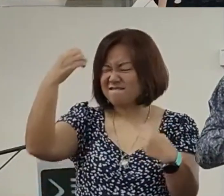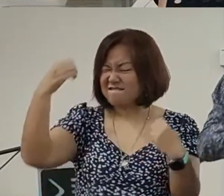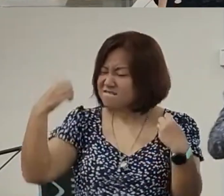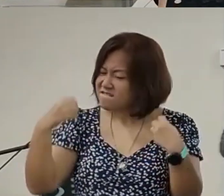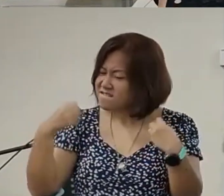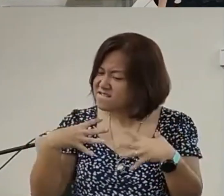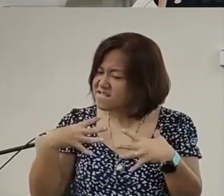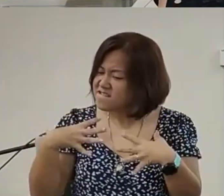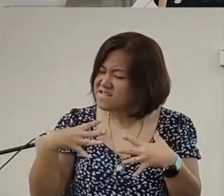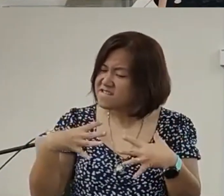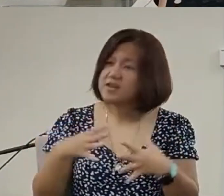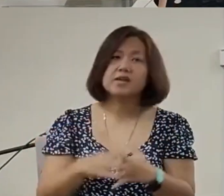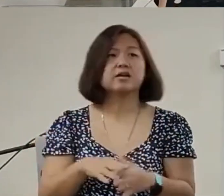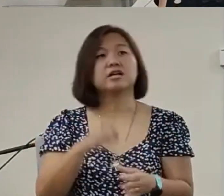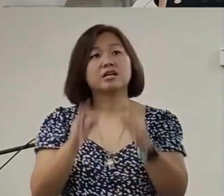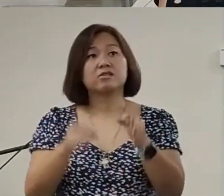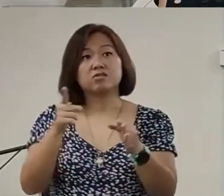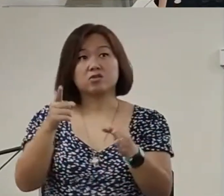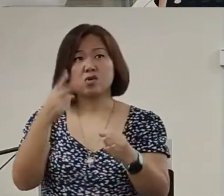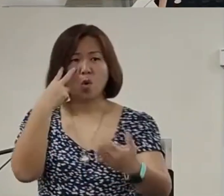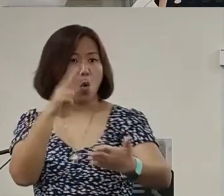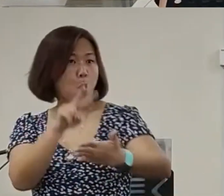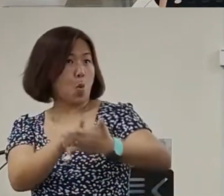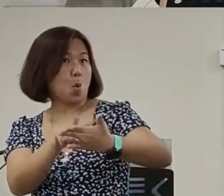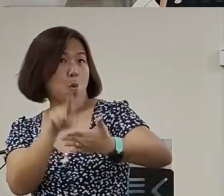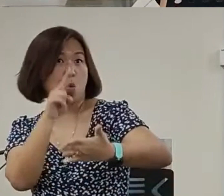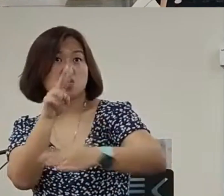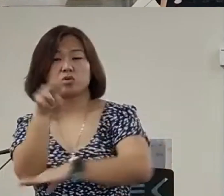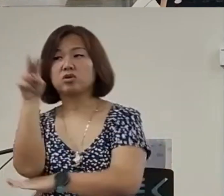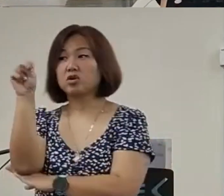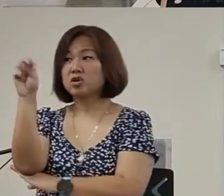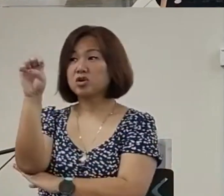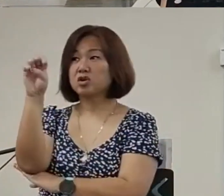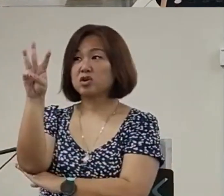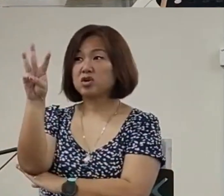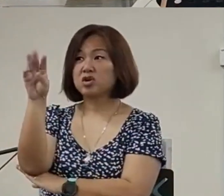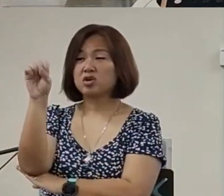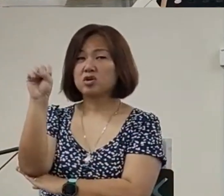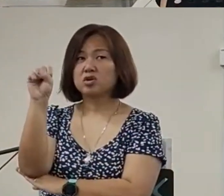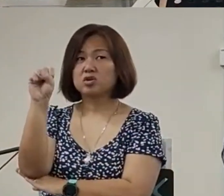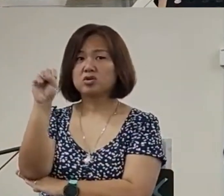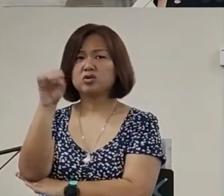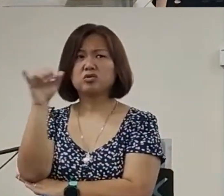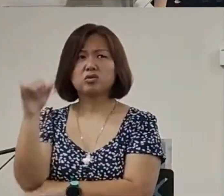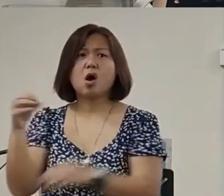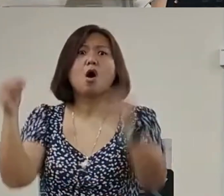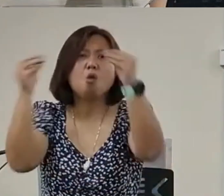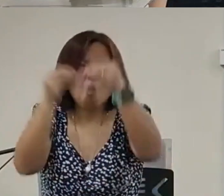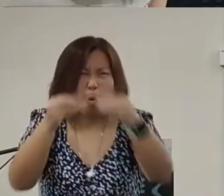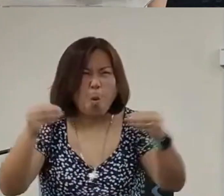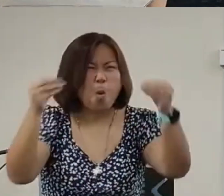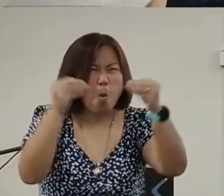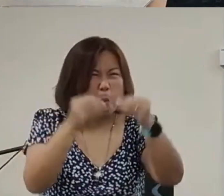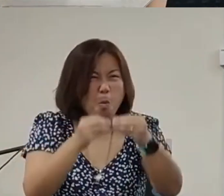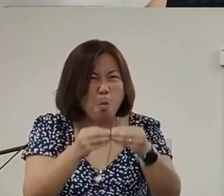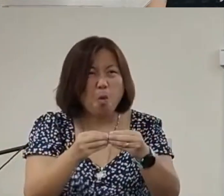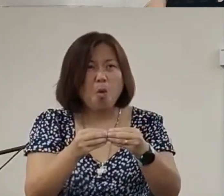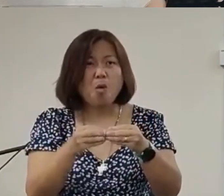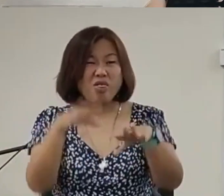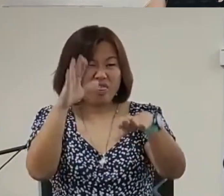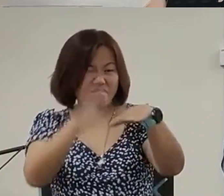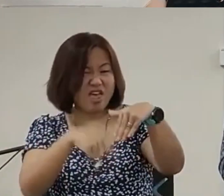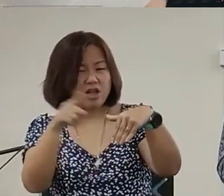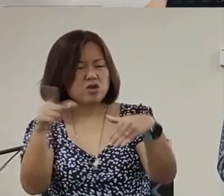If you are watching newsThe news on the internetThe news on YouTubeMoreThan you are